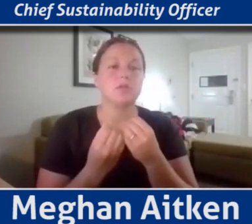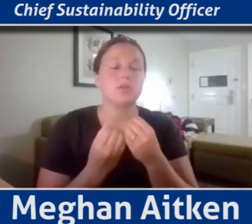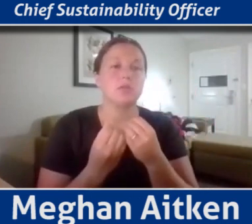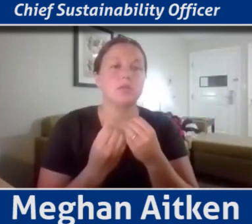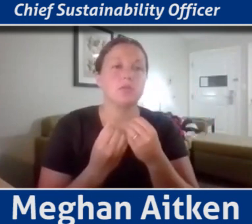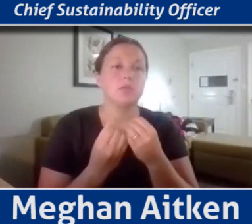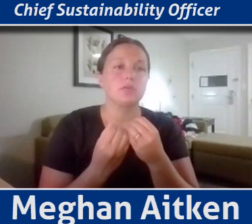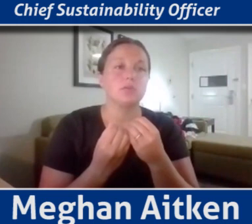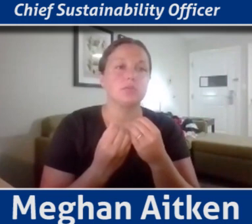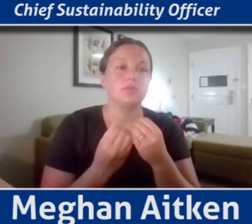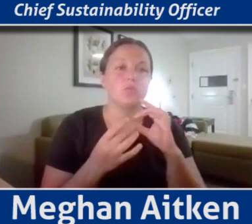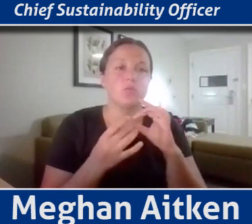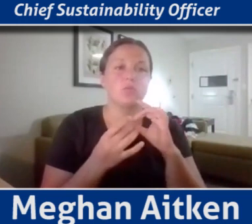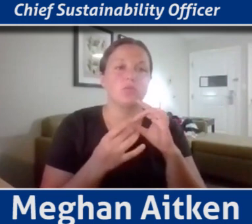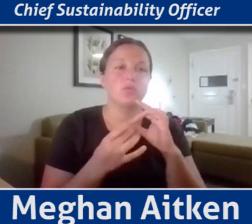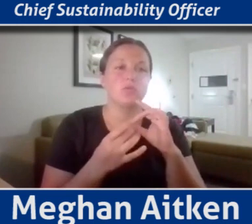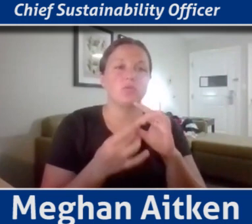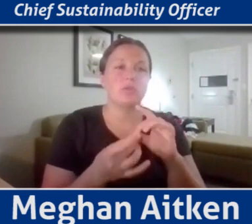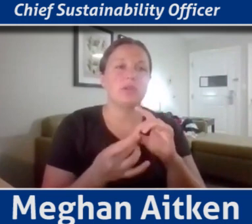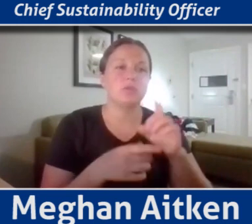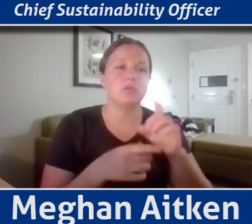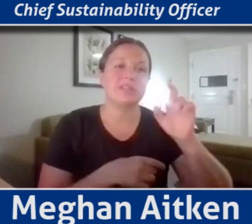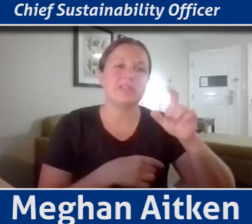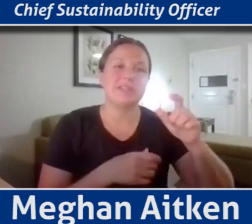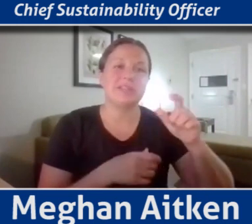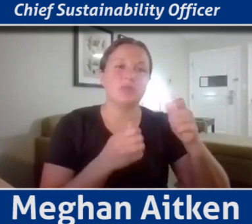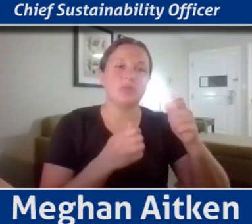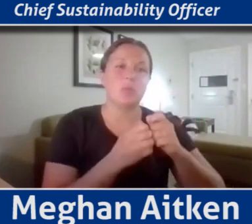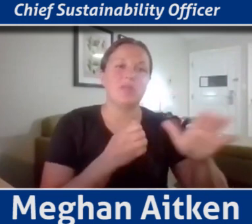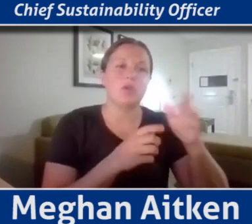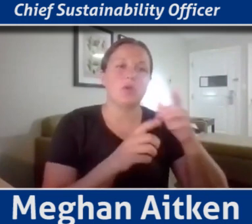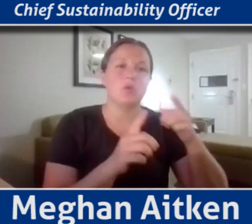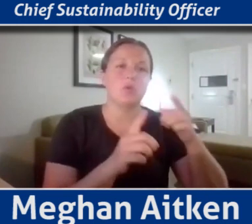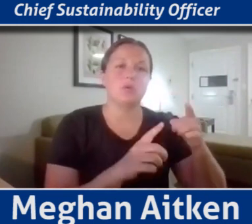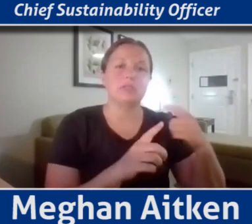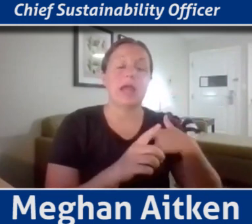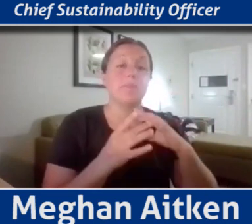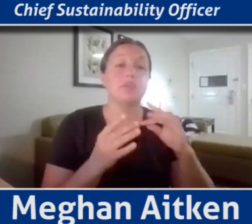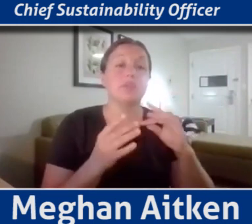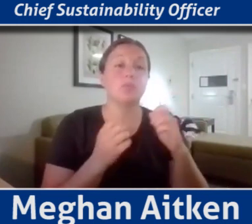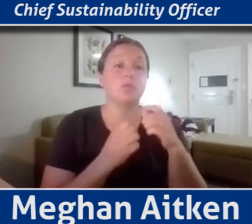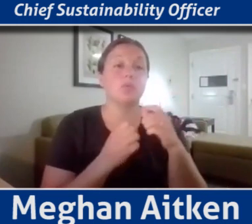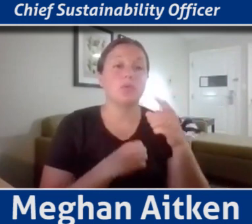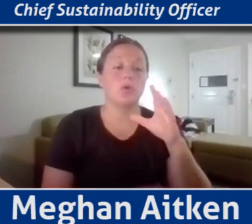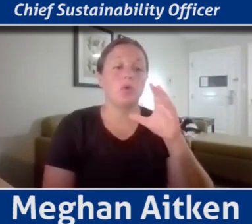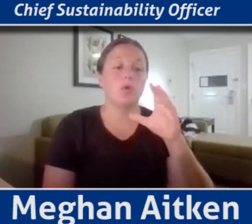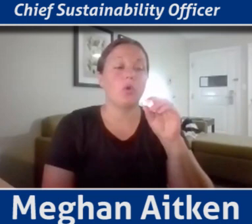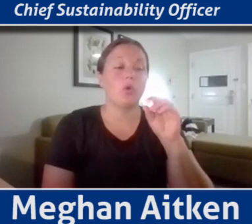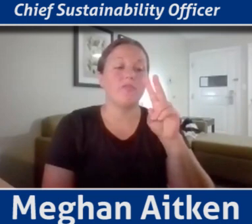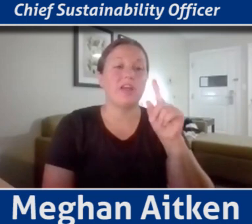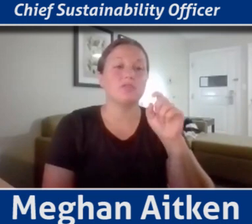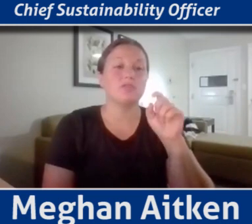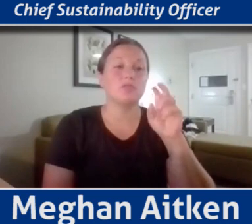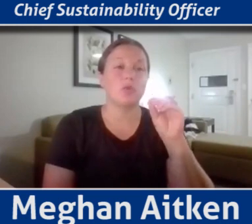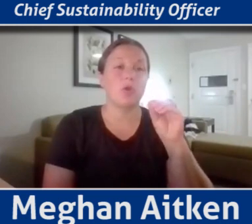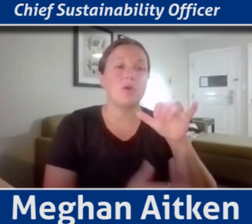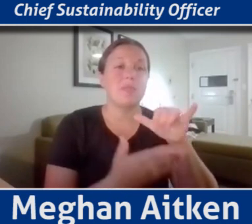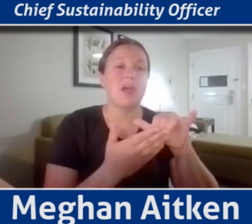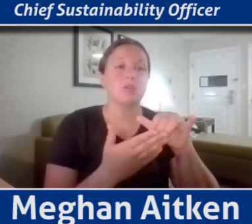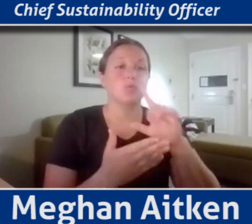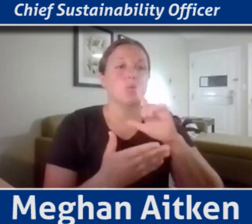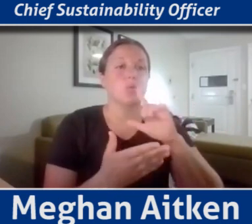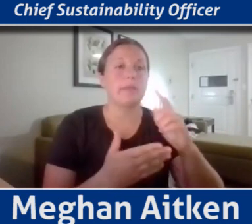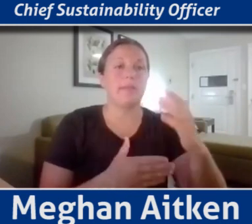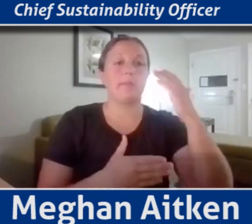goals. I mentioned to you, Covestro, you know, that has been kind of the known leader, so to speak,